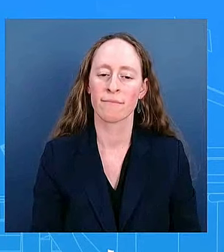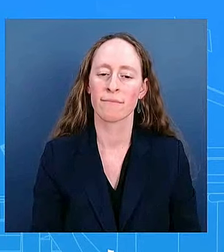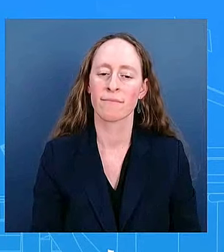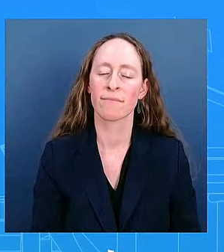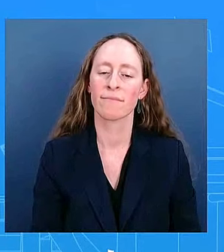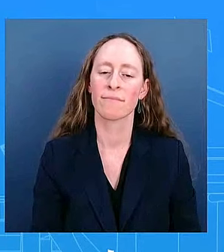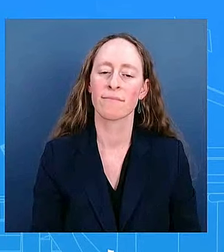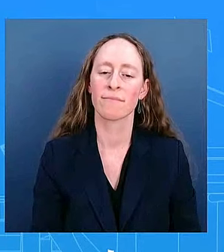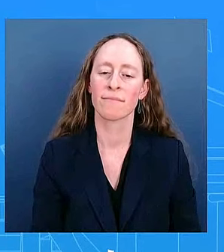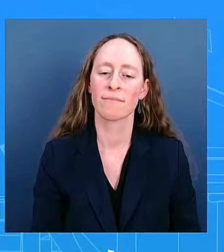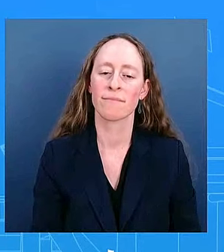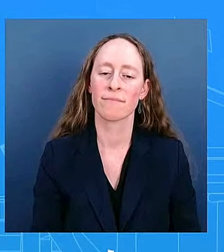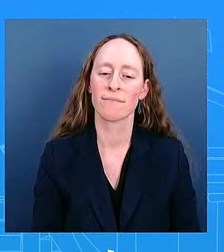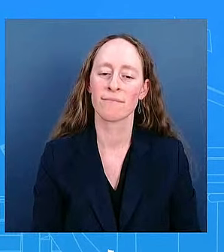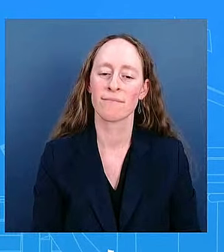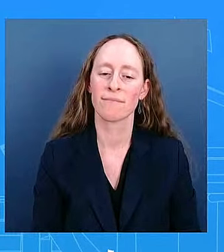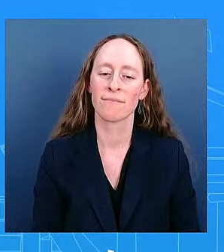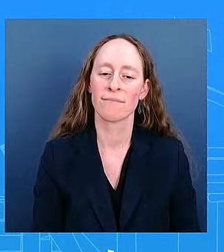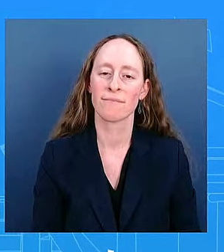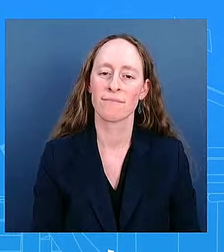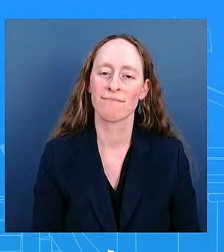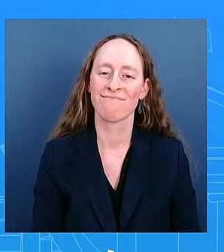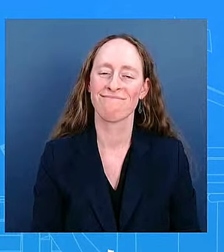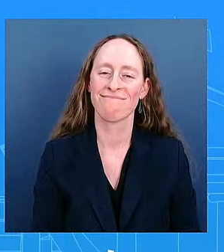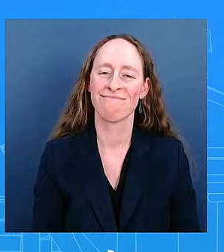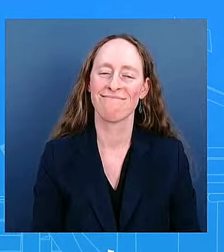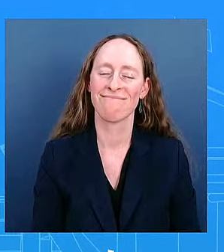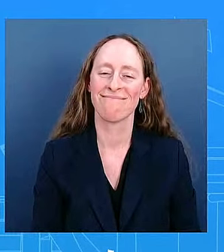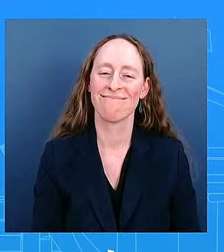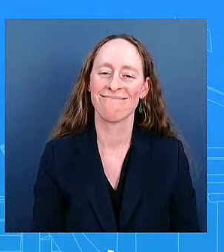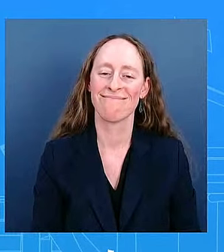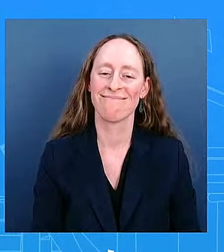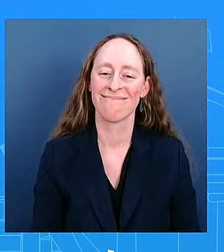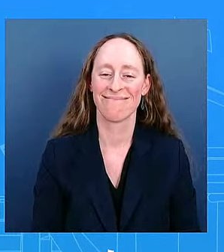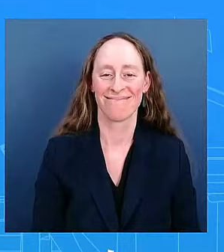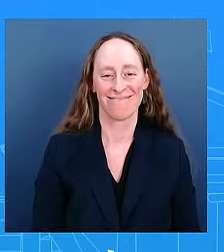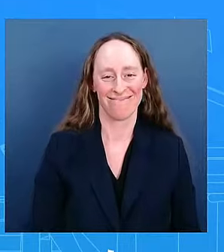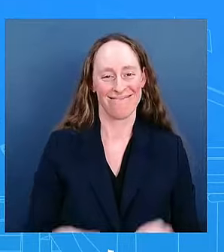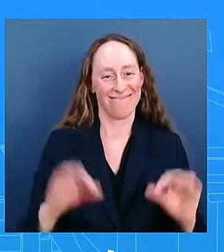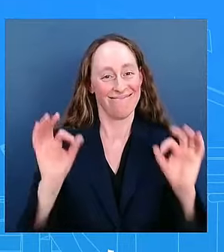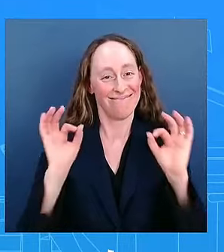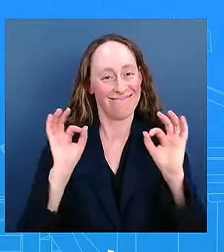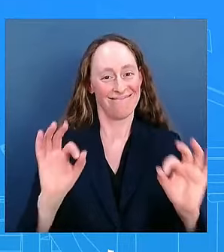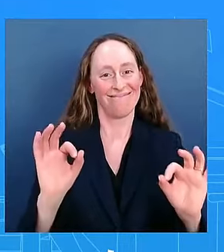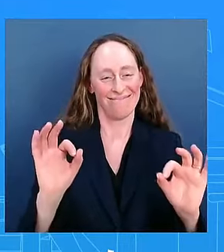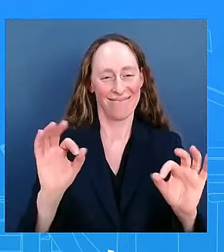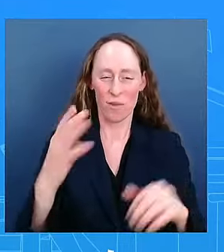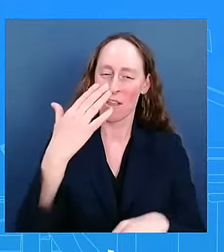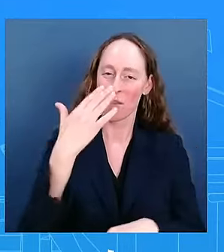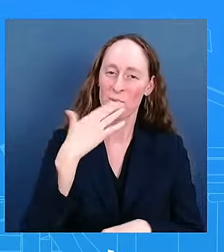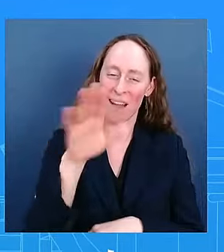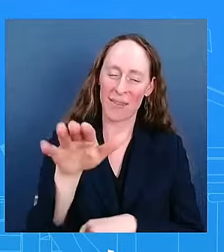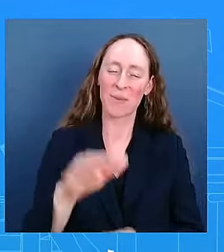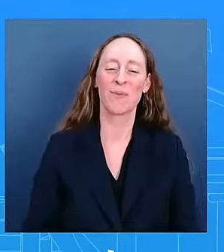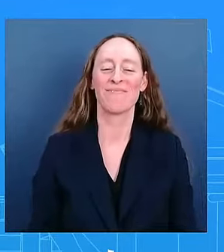all right everyone good afternoon okay a couple things at the top and then we'll get to our guest